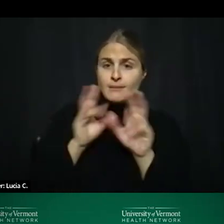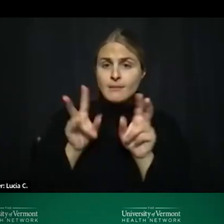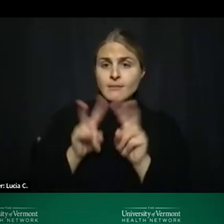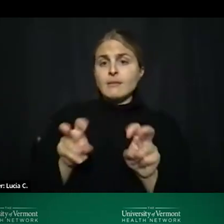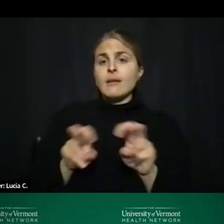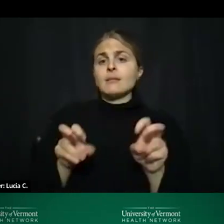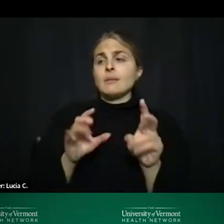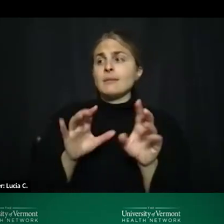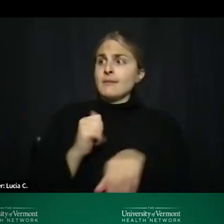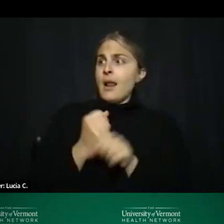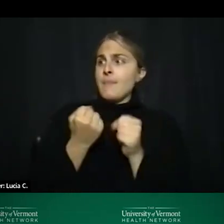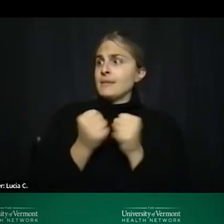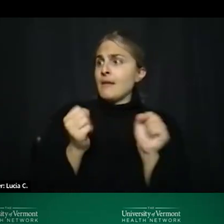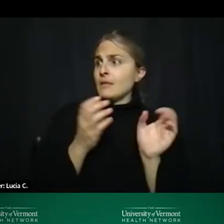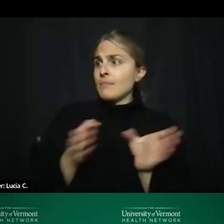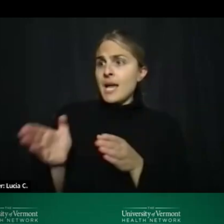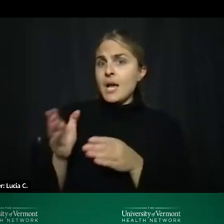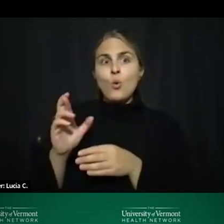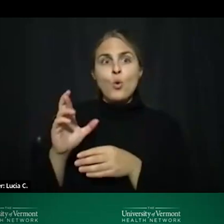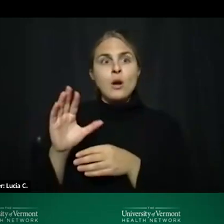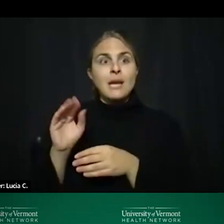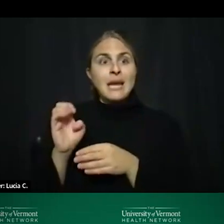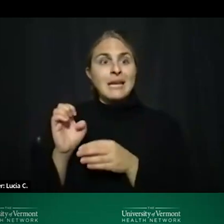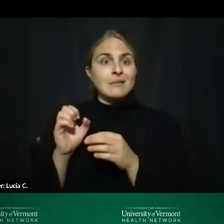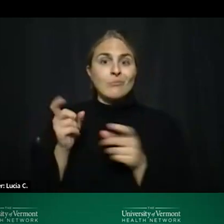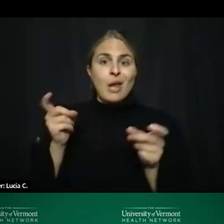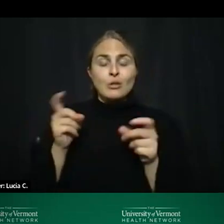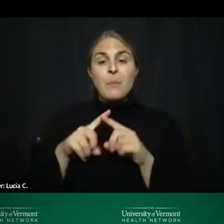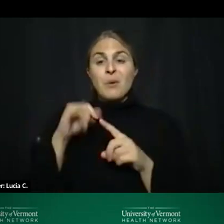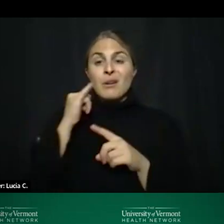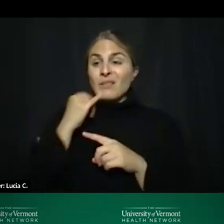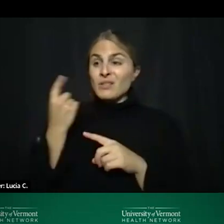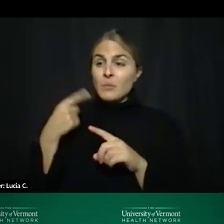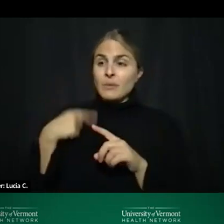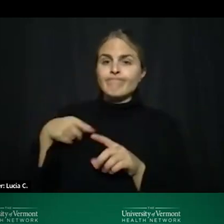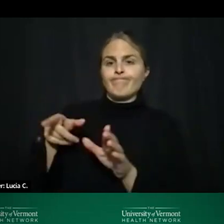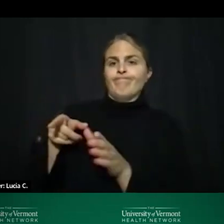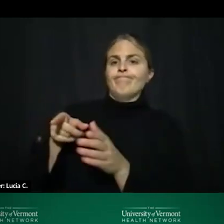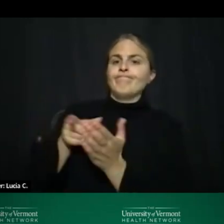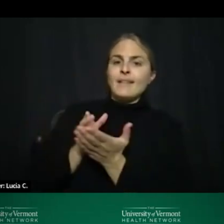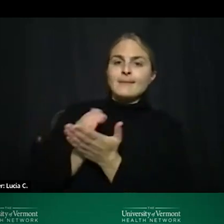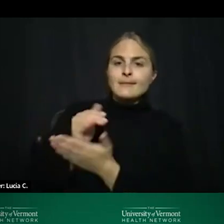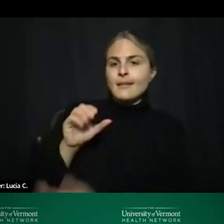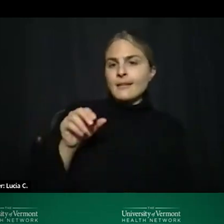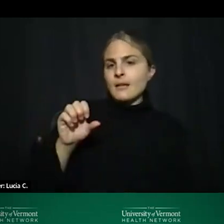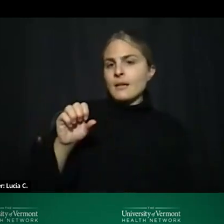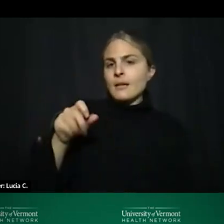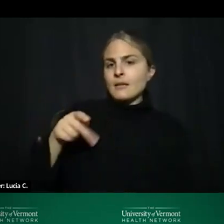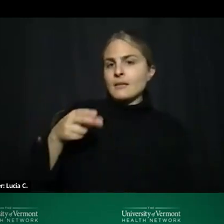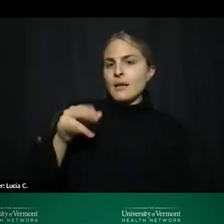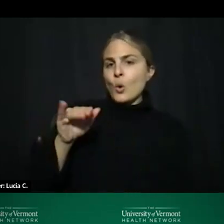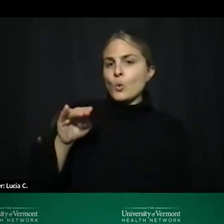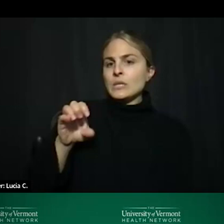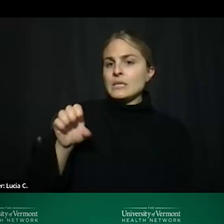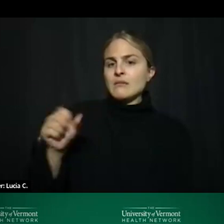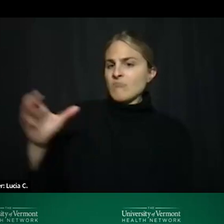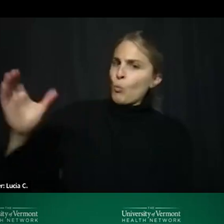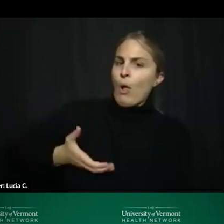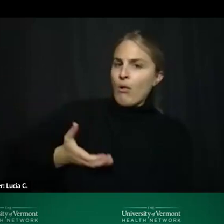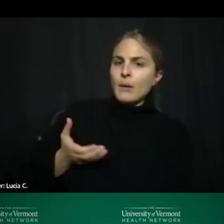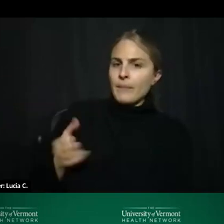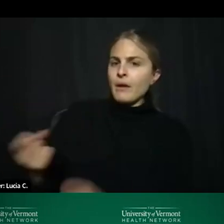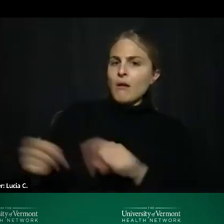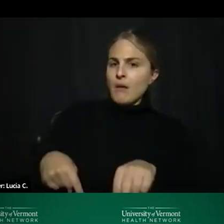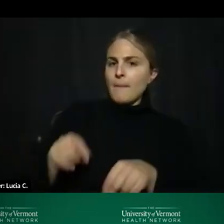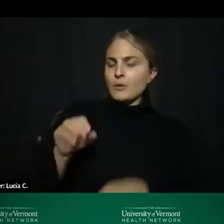or safety planning or case management but if someone has symptoms of psychosis they are welcome in the program right